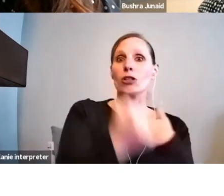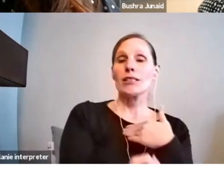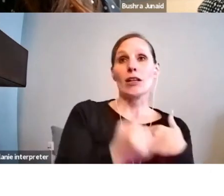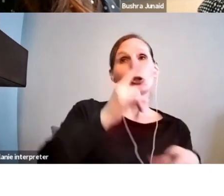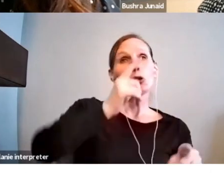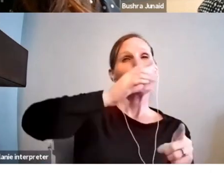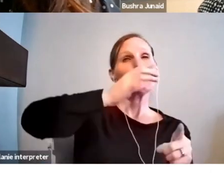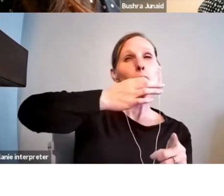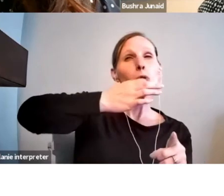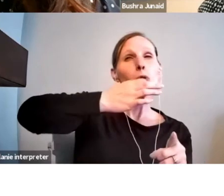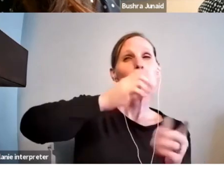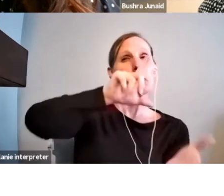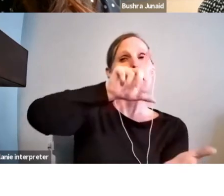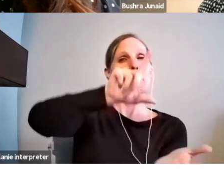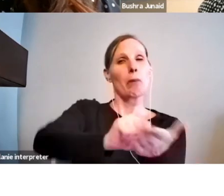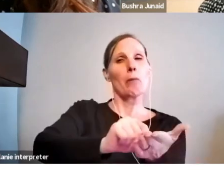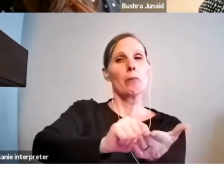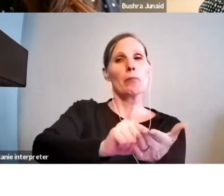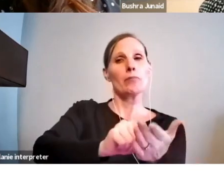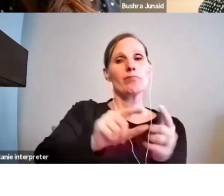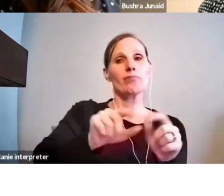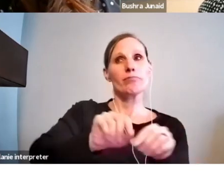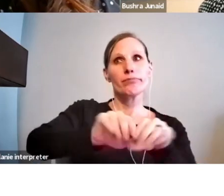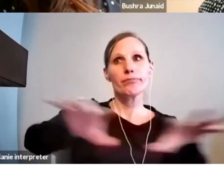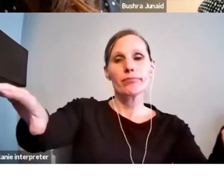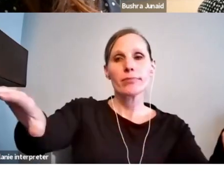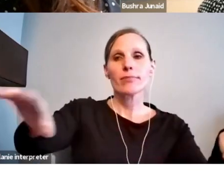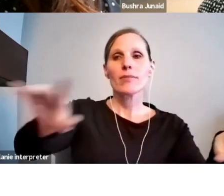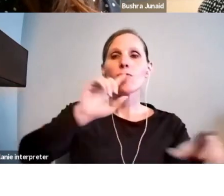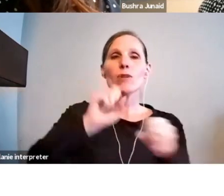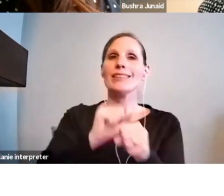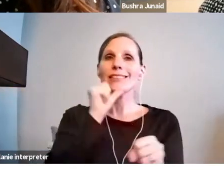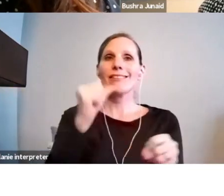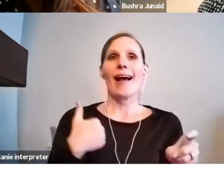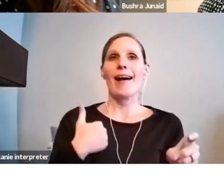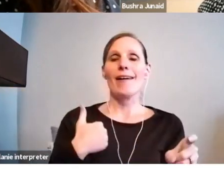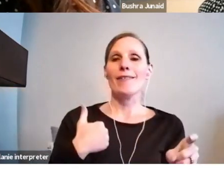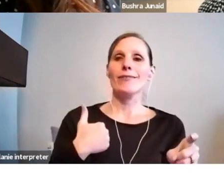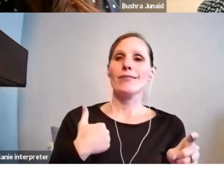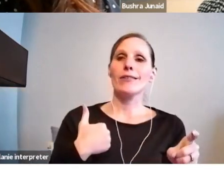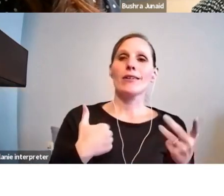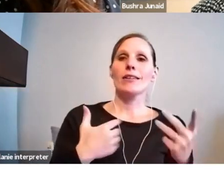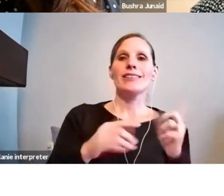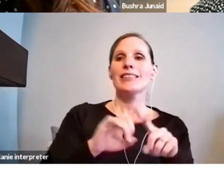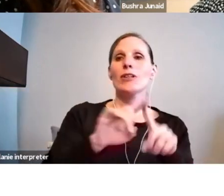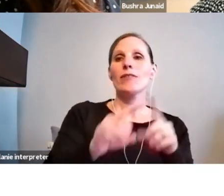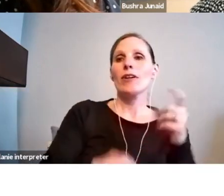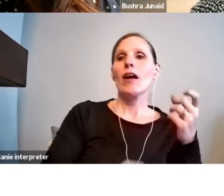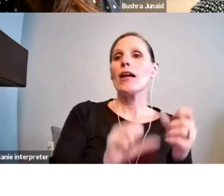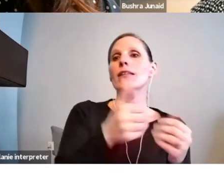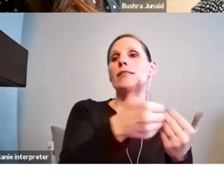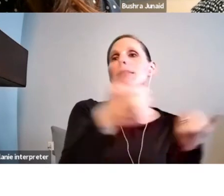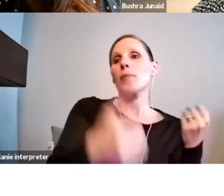not have other sources of funding like broadcasters or Ontario creates for larger scale projects.